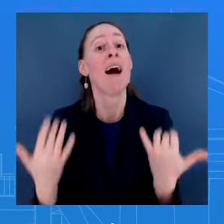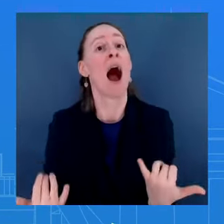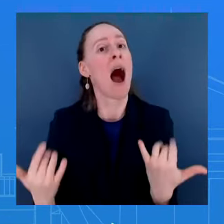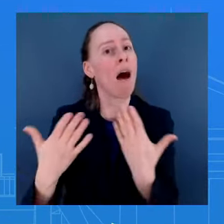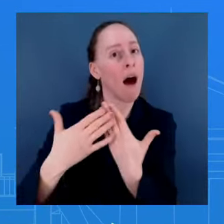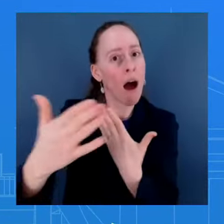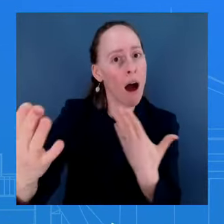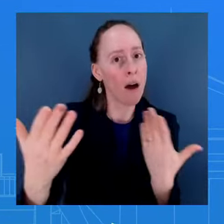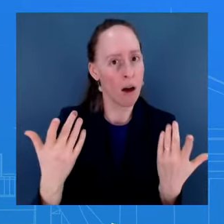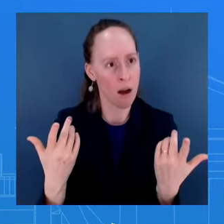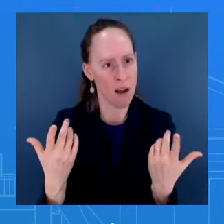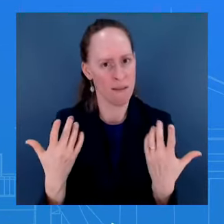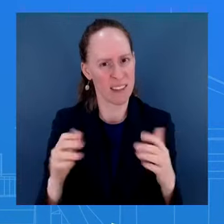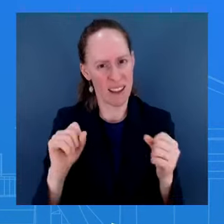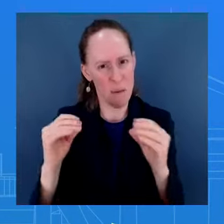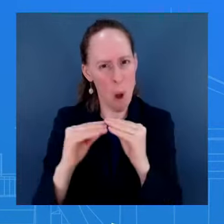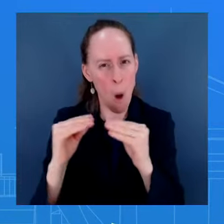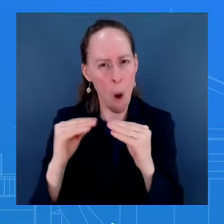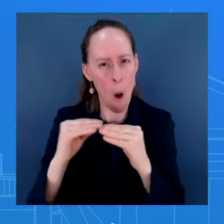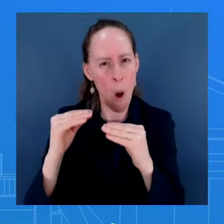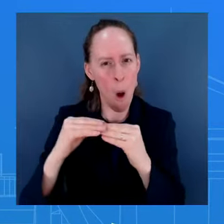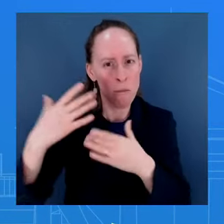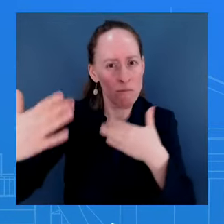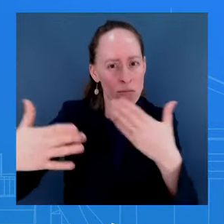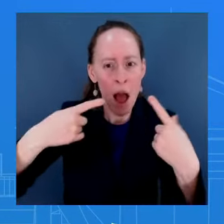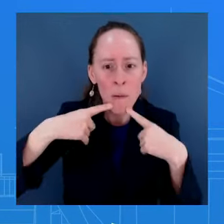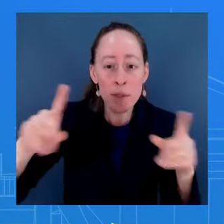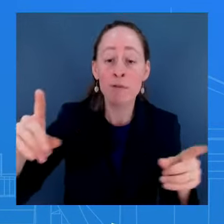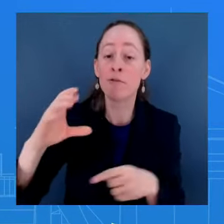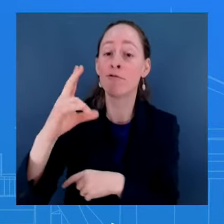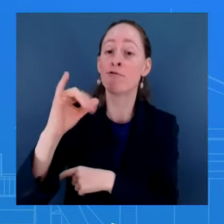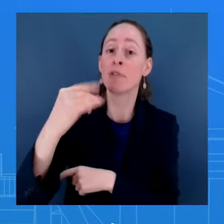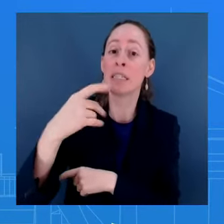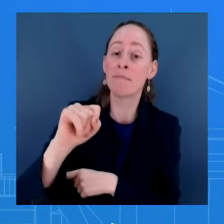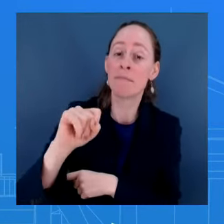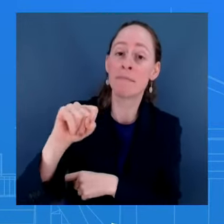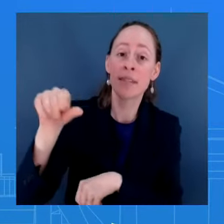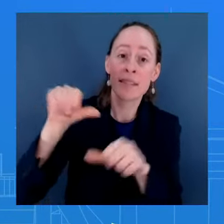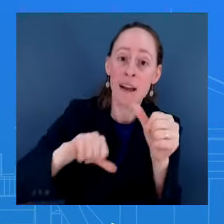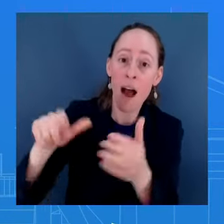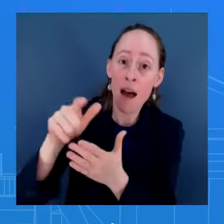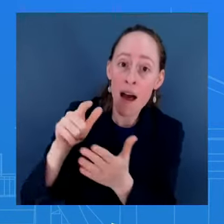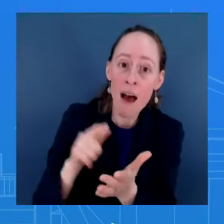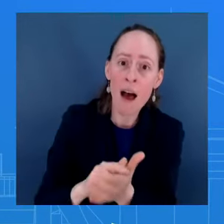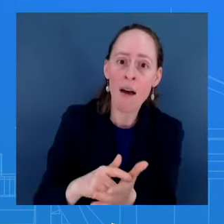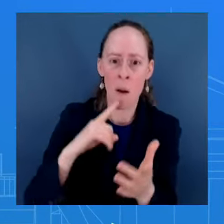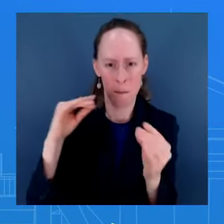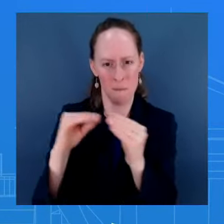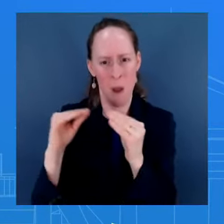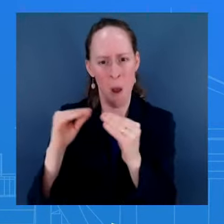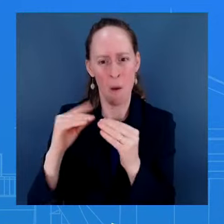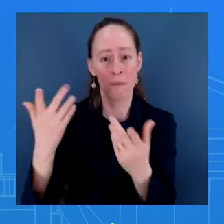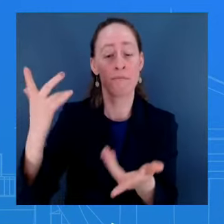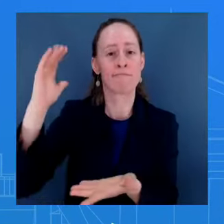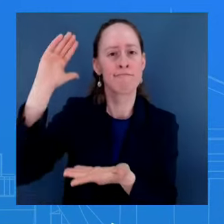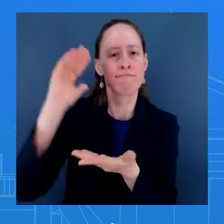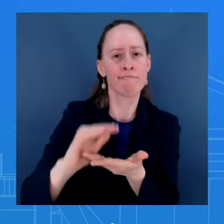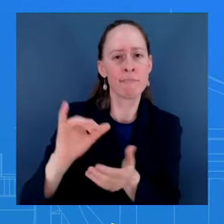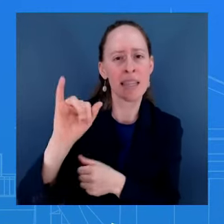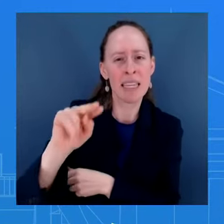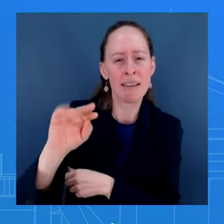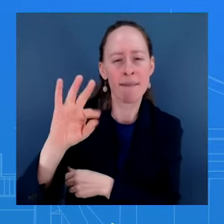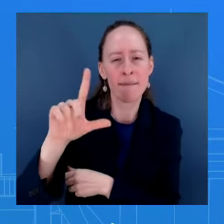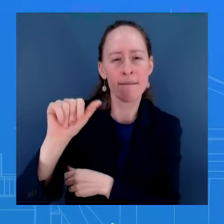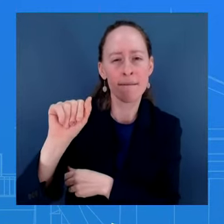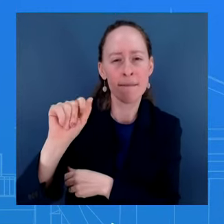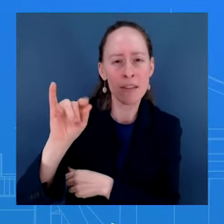fight for the Inflation Reduction Act, which is, as we know, at least as it relates to the Inflation